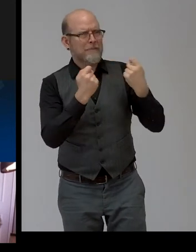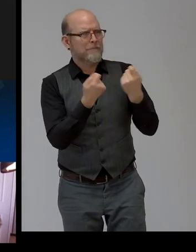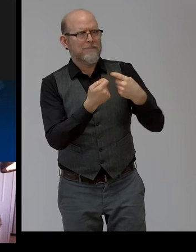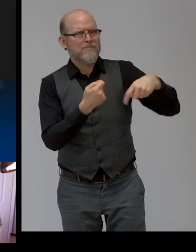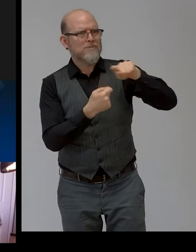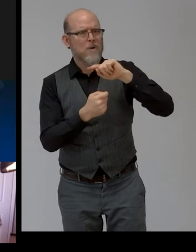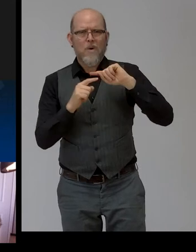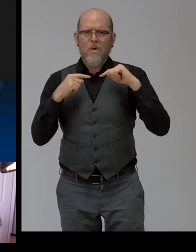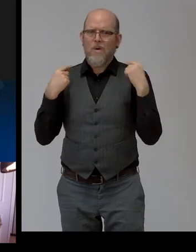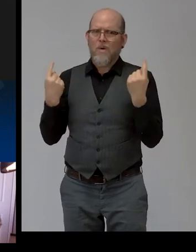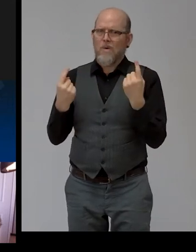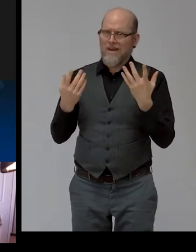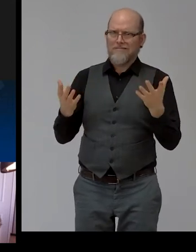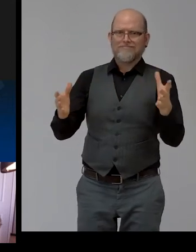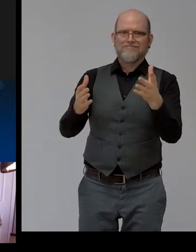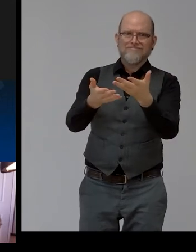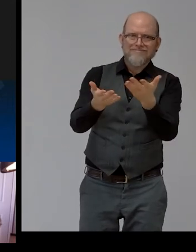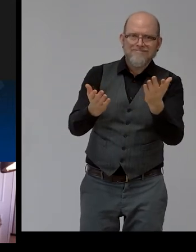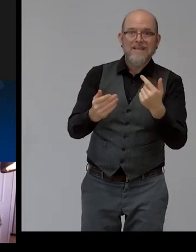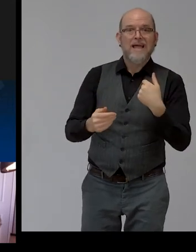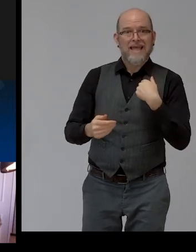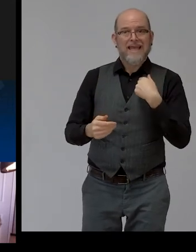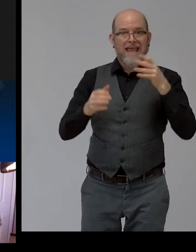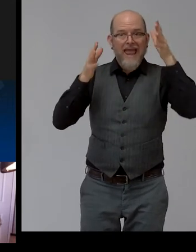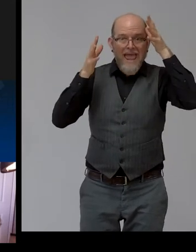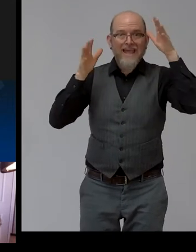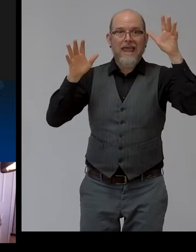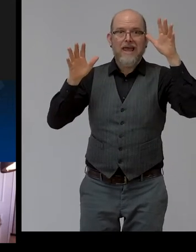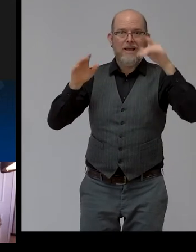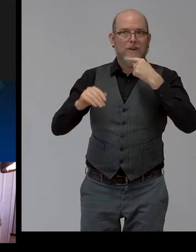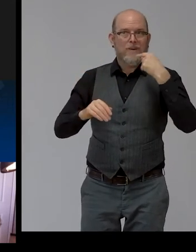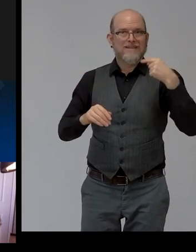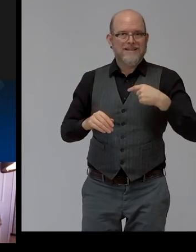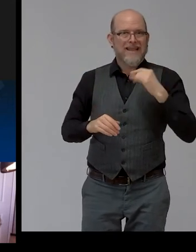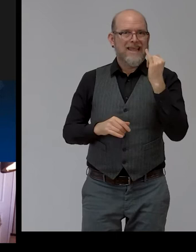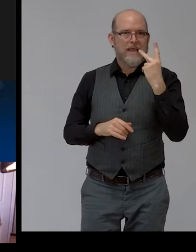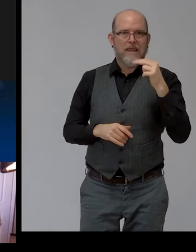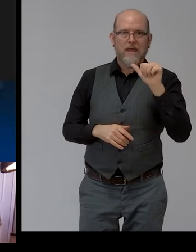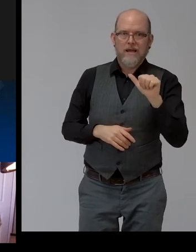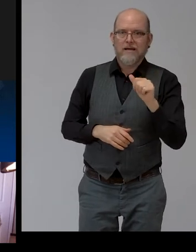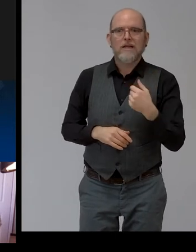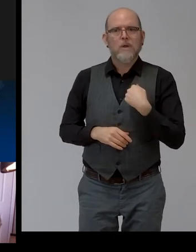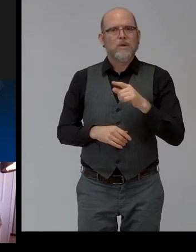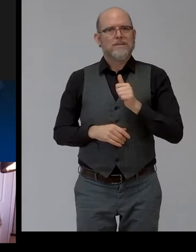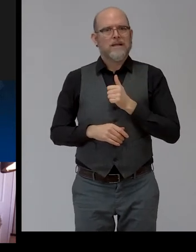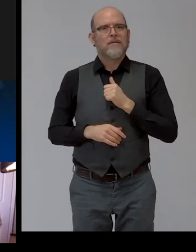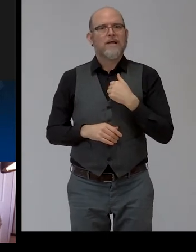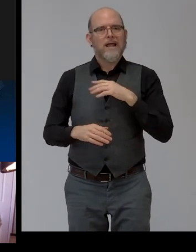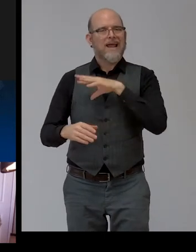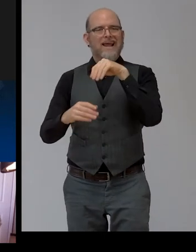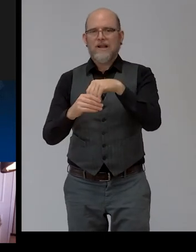I'm representing IKEA Russia and I am a quality, diversity, inclusion leader in IKEA.